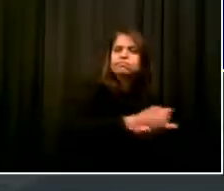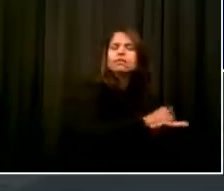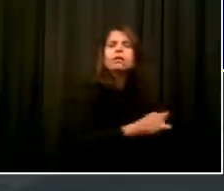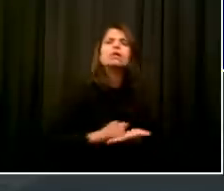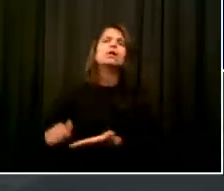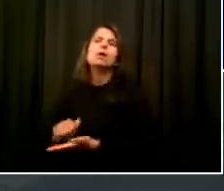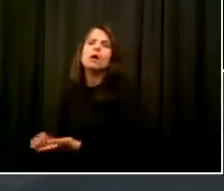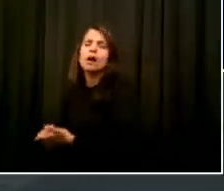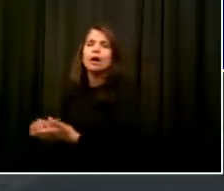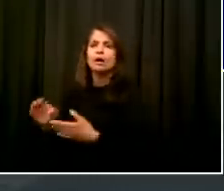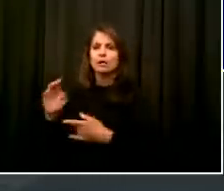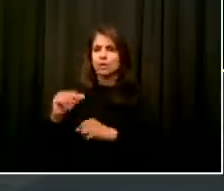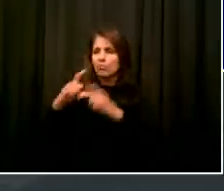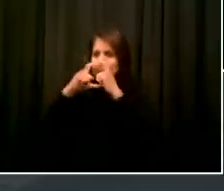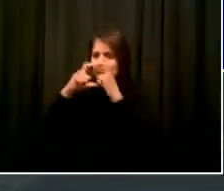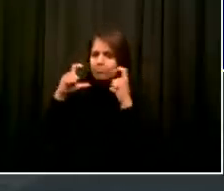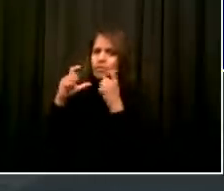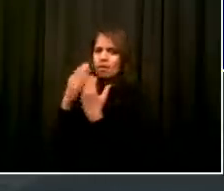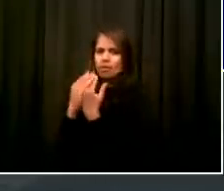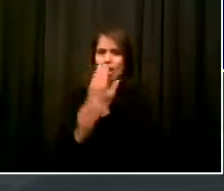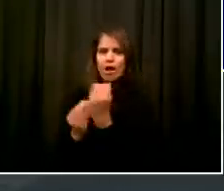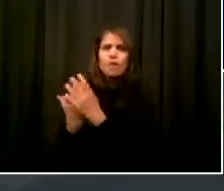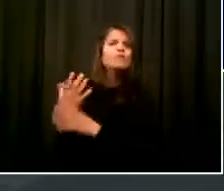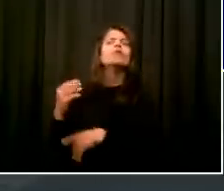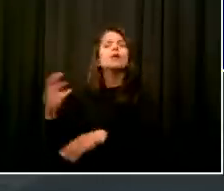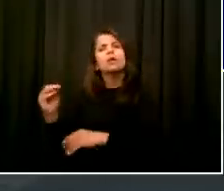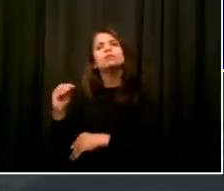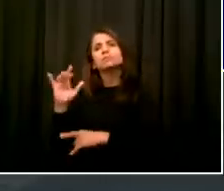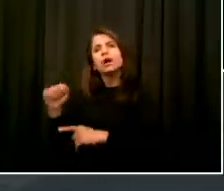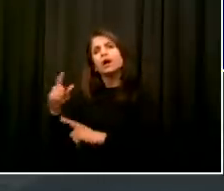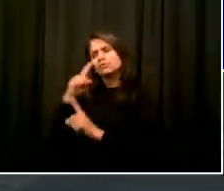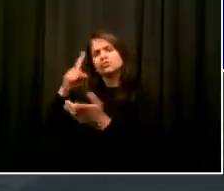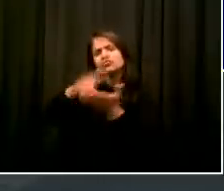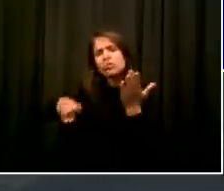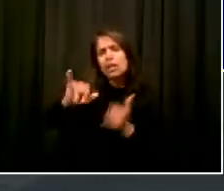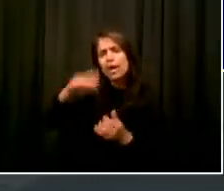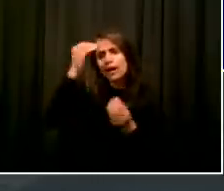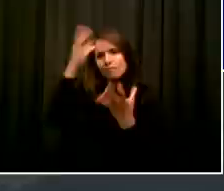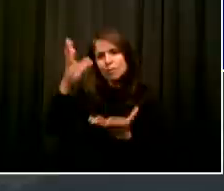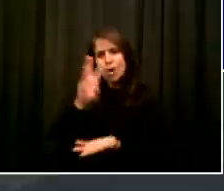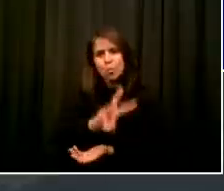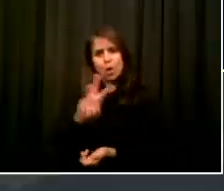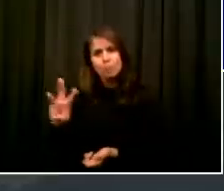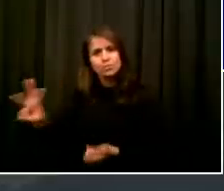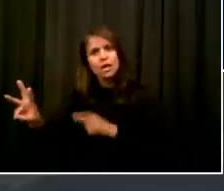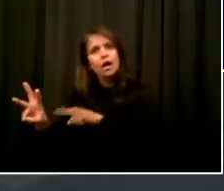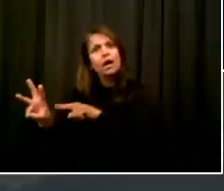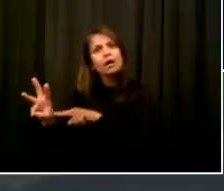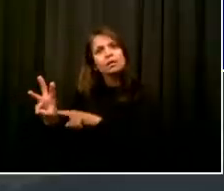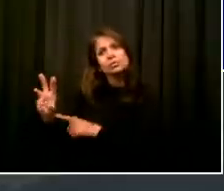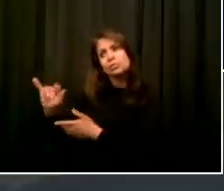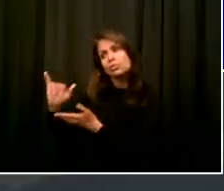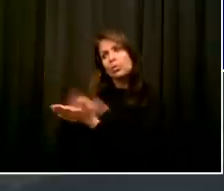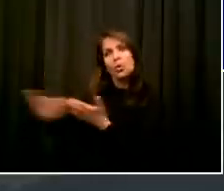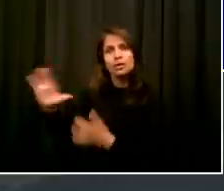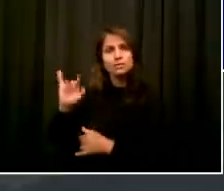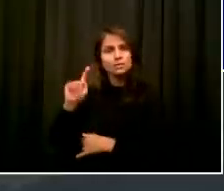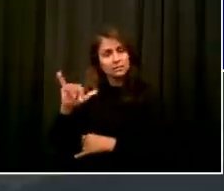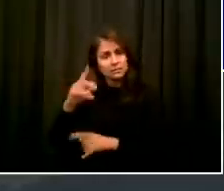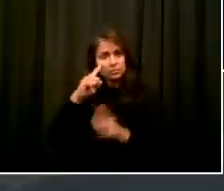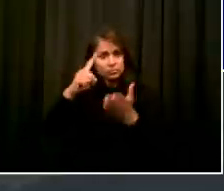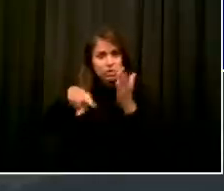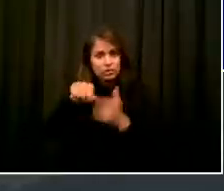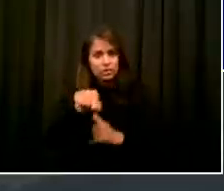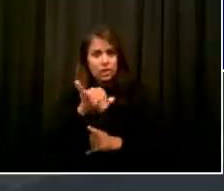as we move forward. This resource is available right now at nyc.gov forward slash business. Again,